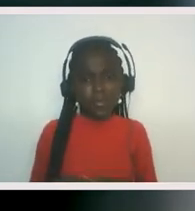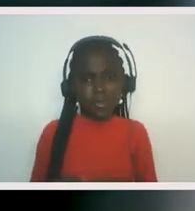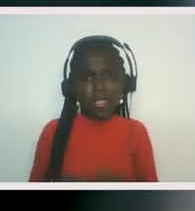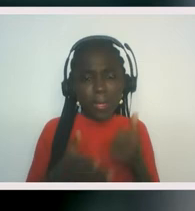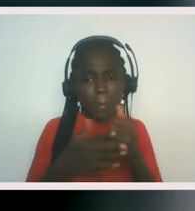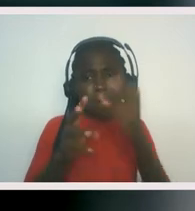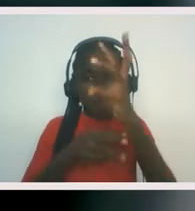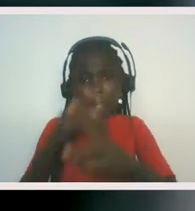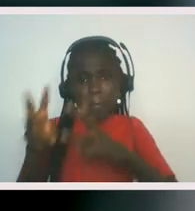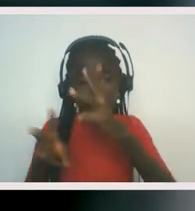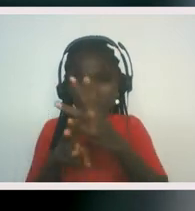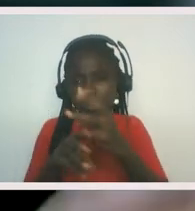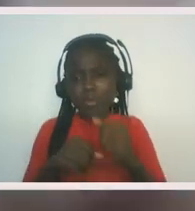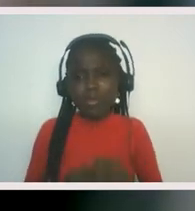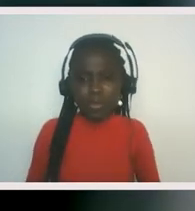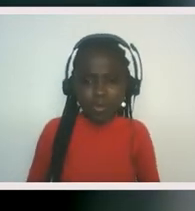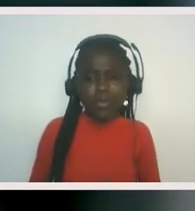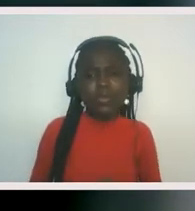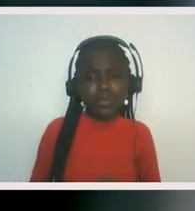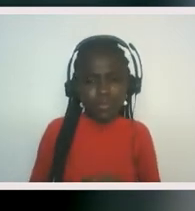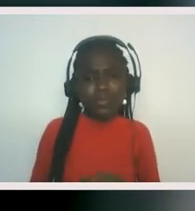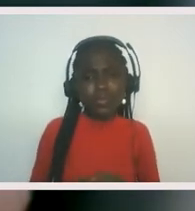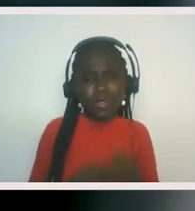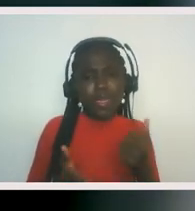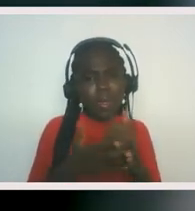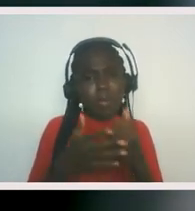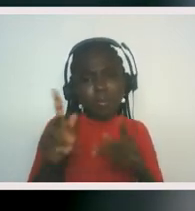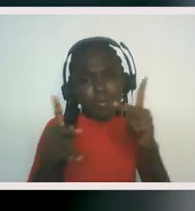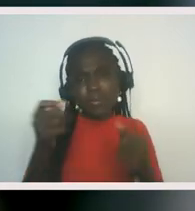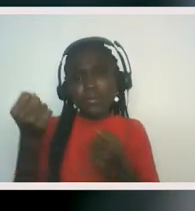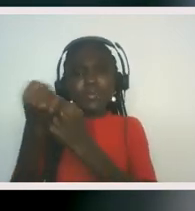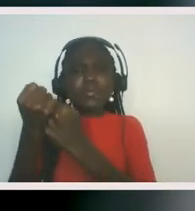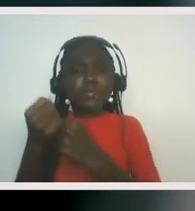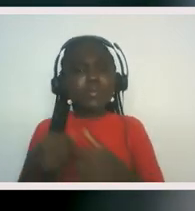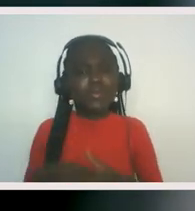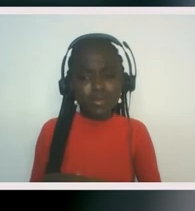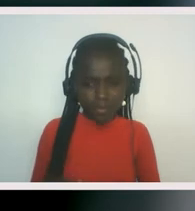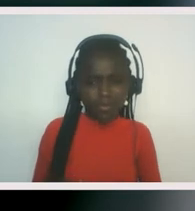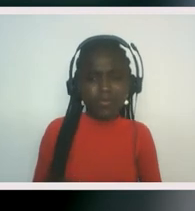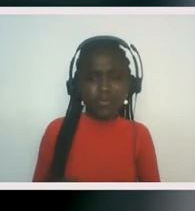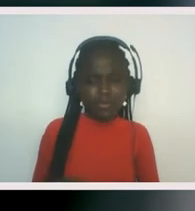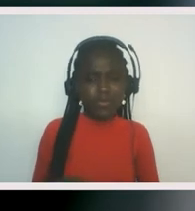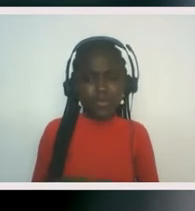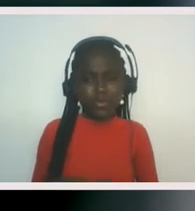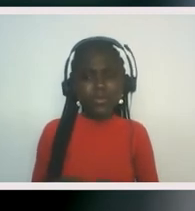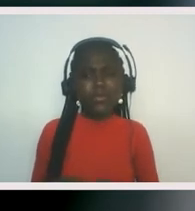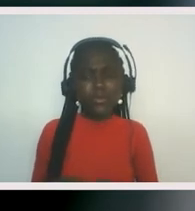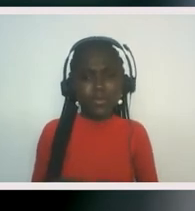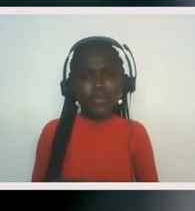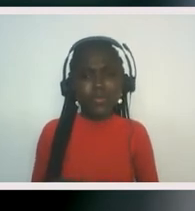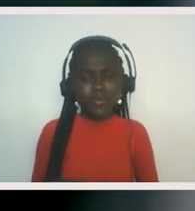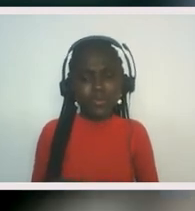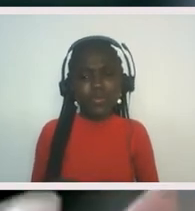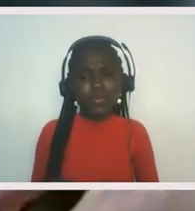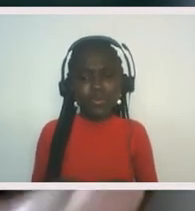world in the words of our, you know, most prolific advocate, Bob Marley, in which we, you know,